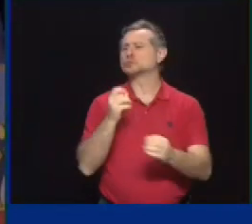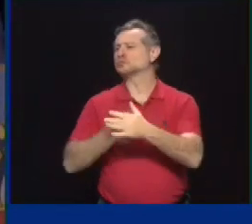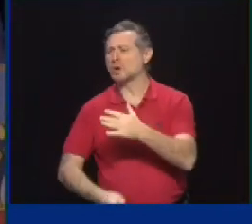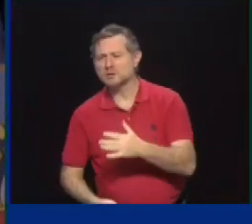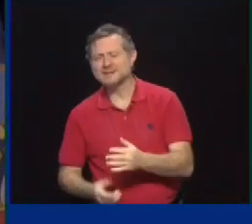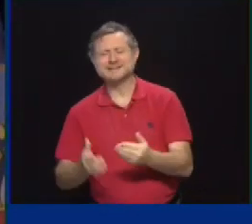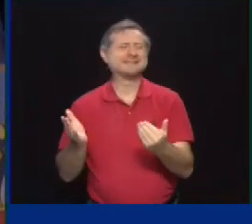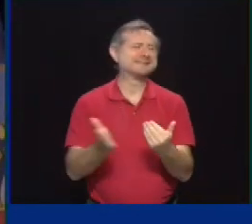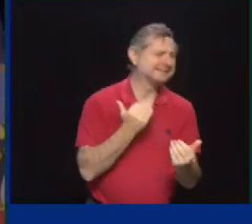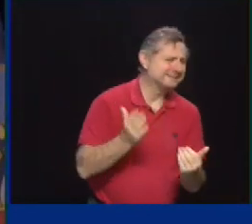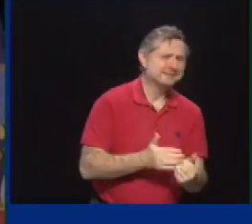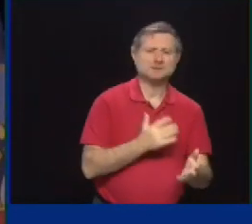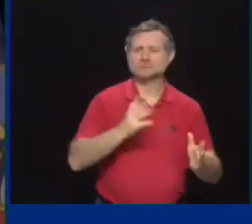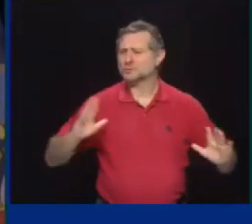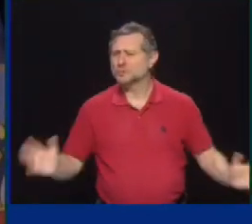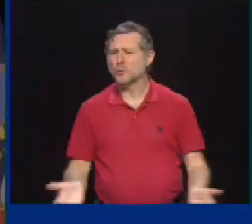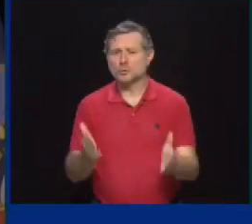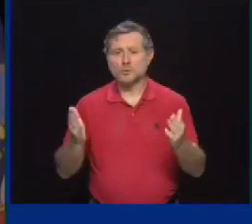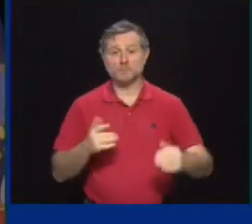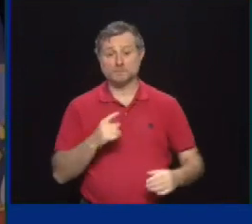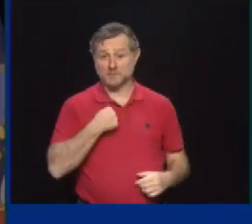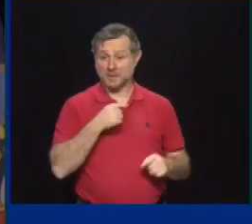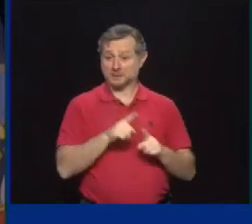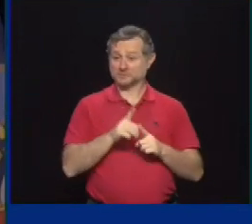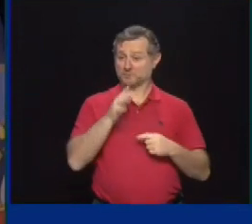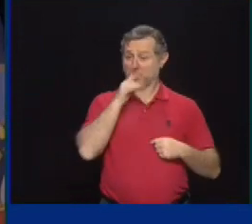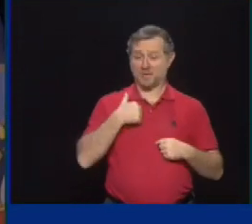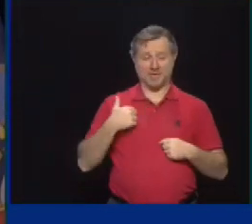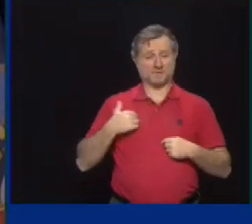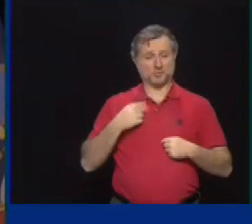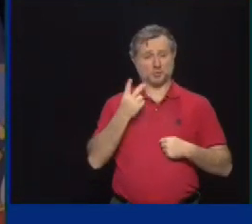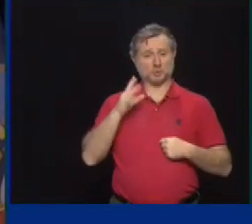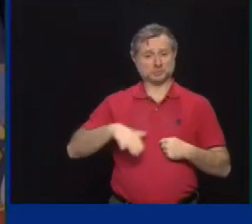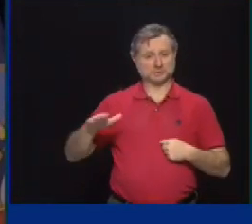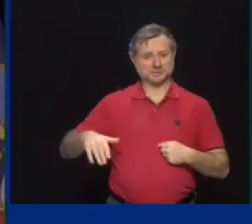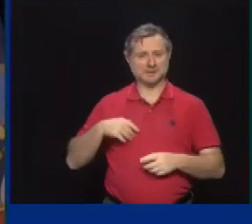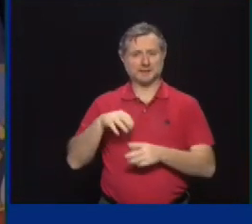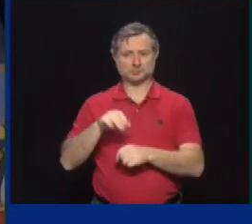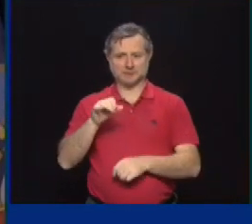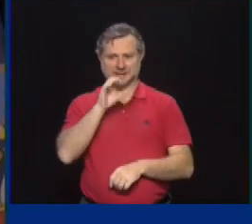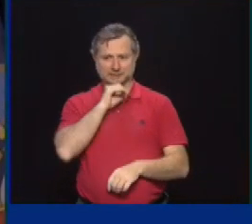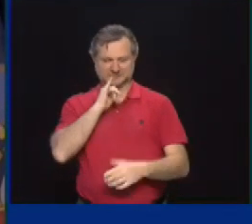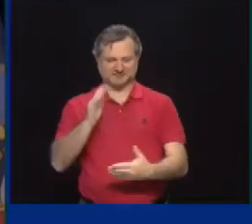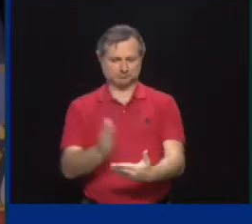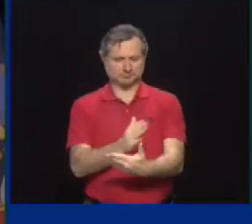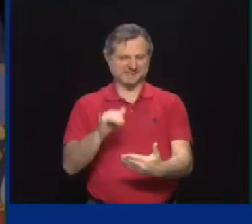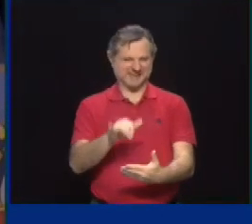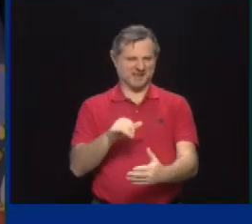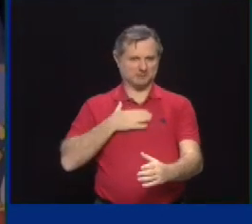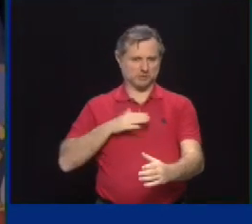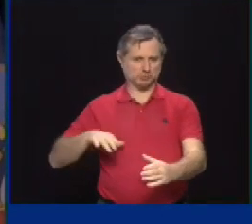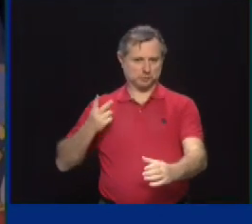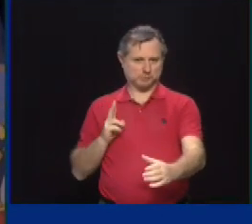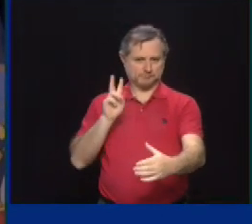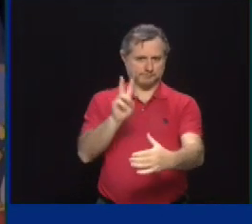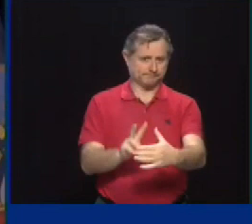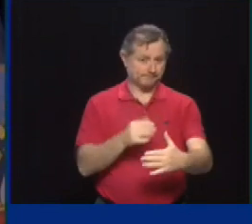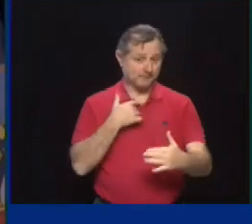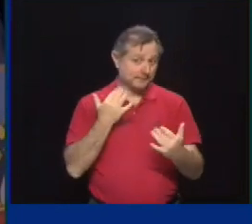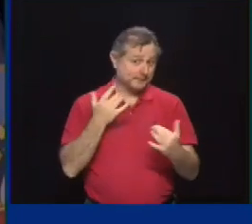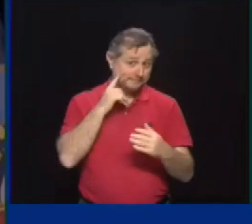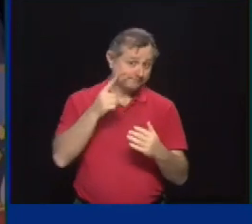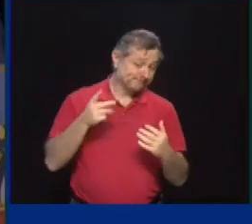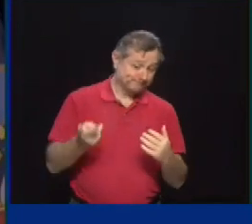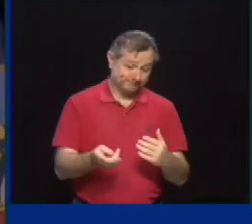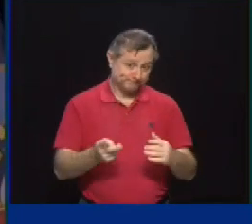mother of three children, two of whom are in the 5 to 11 age group, and I've been looking forward to getting them vaccinated basically since the vaccines first